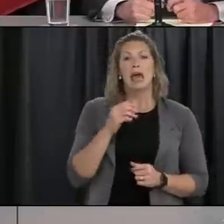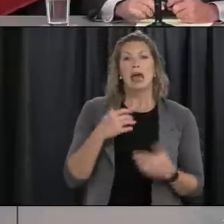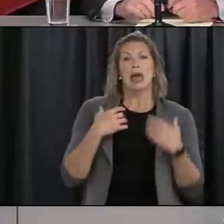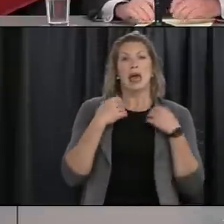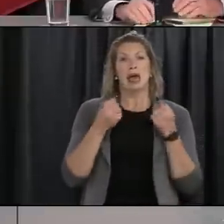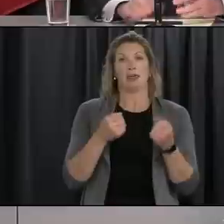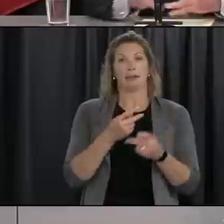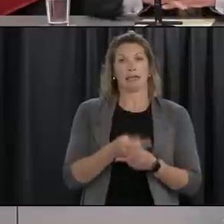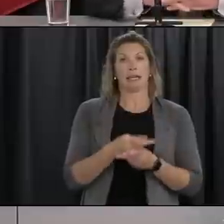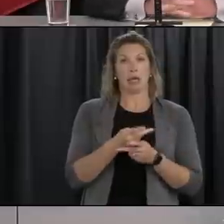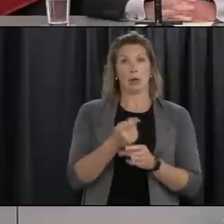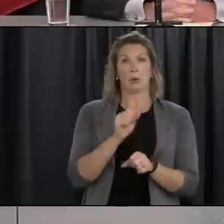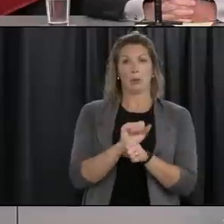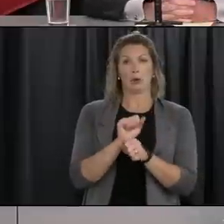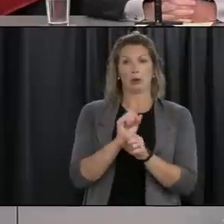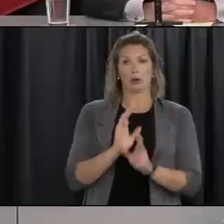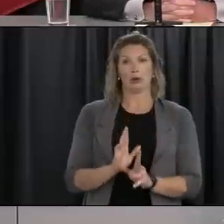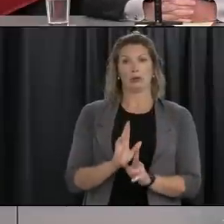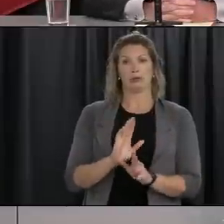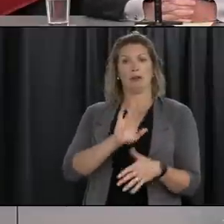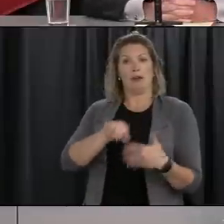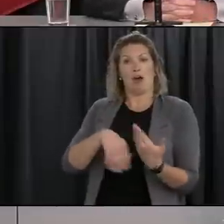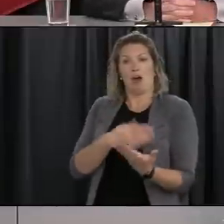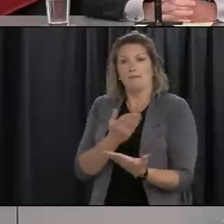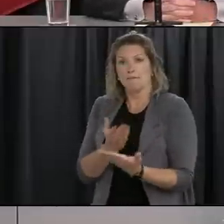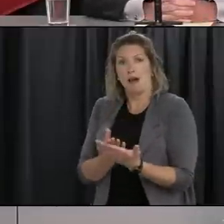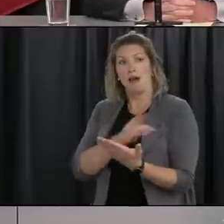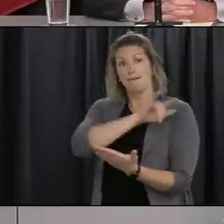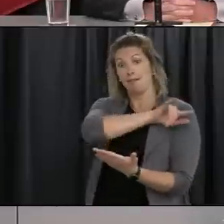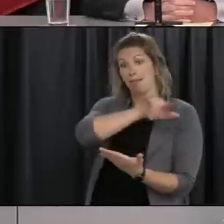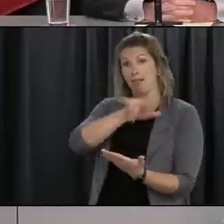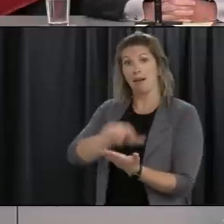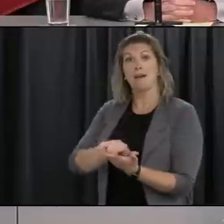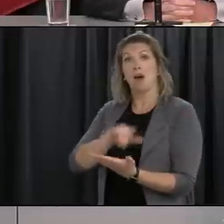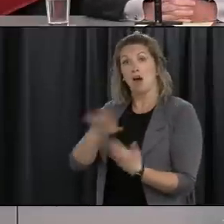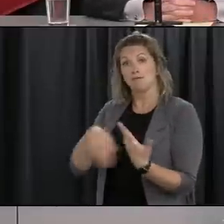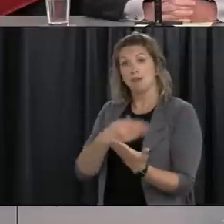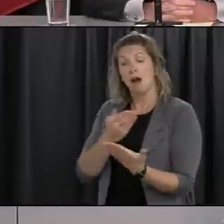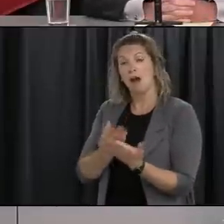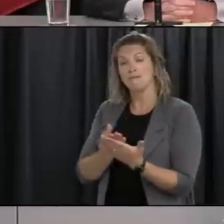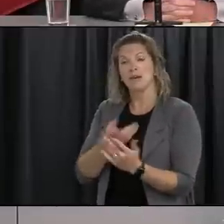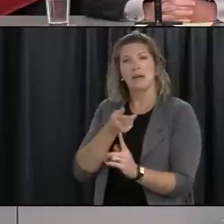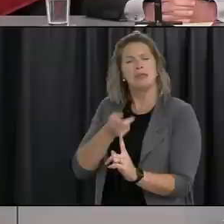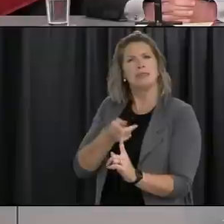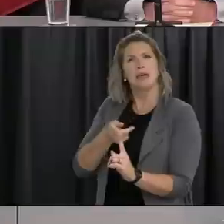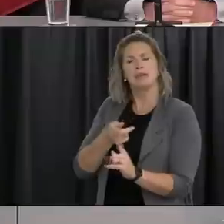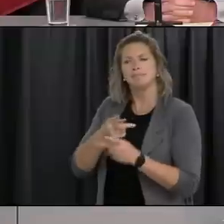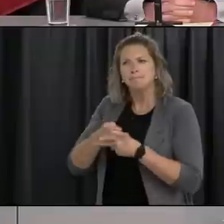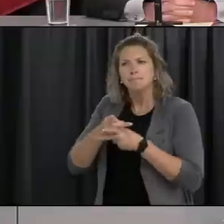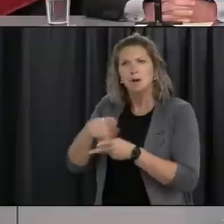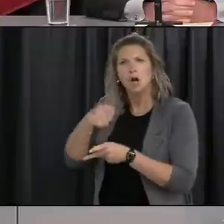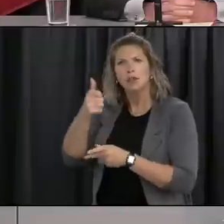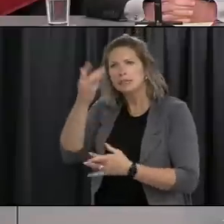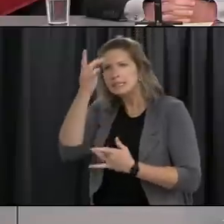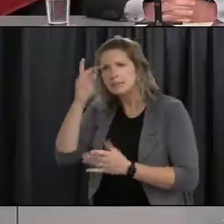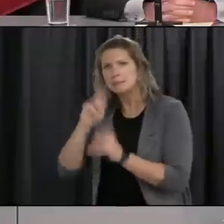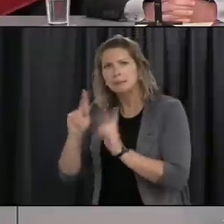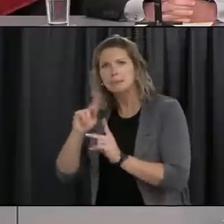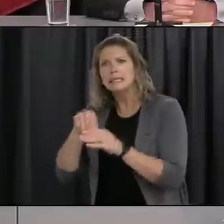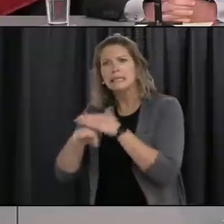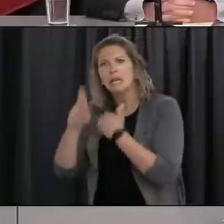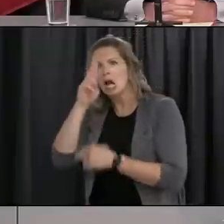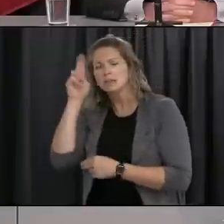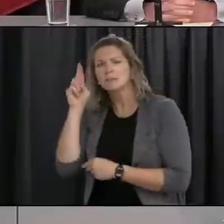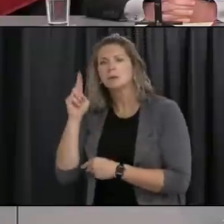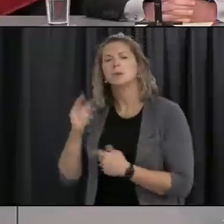workers considering they do have substantial interactions with vulnerable populations things like we're doing for the rotational workers when you arrive